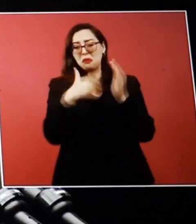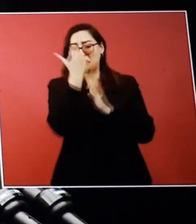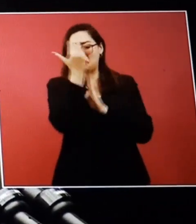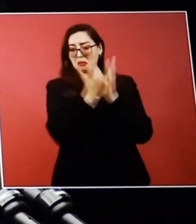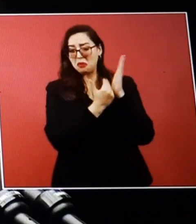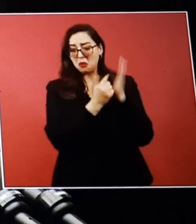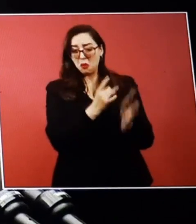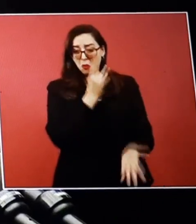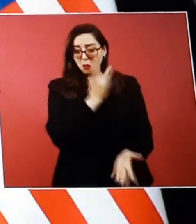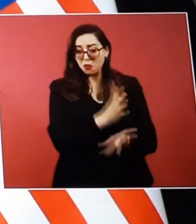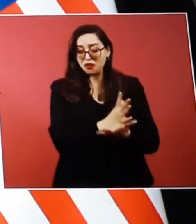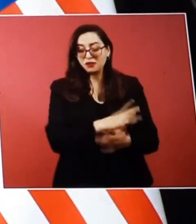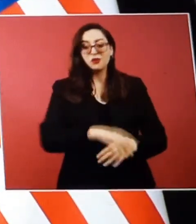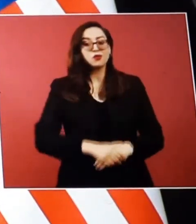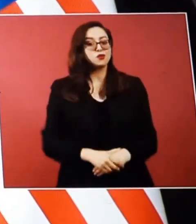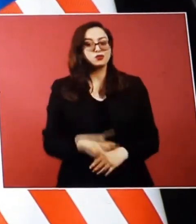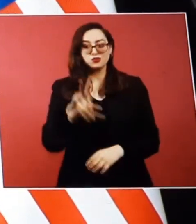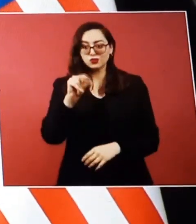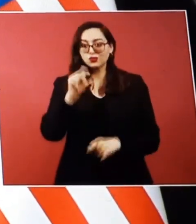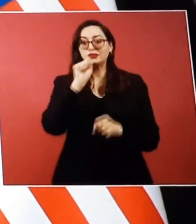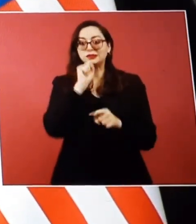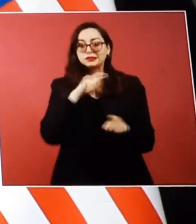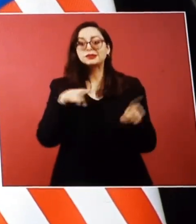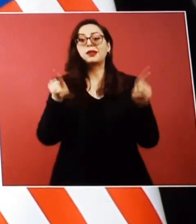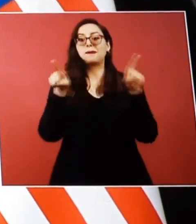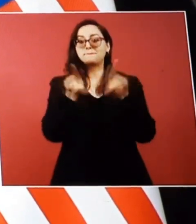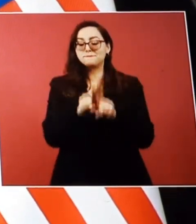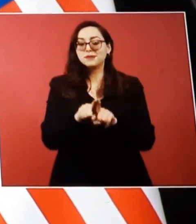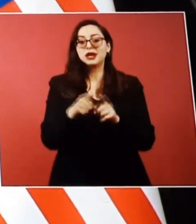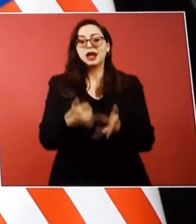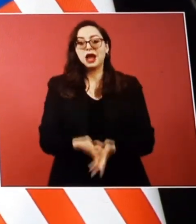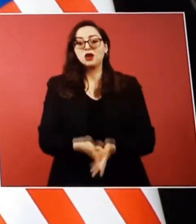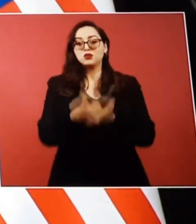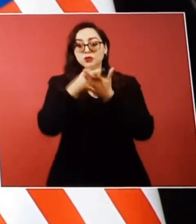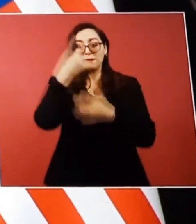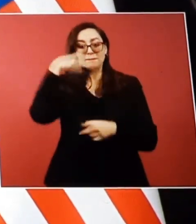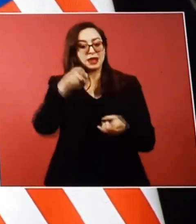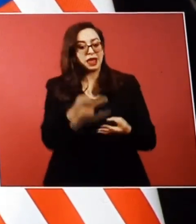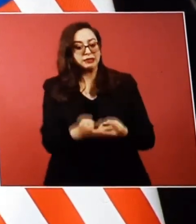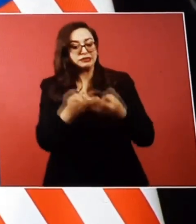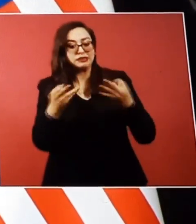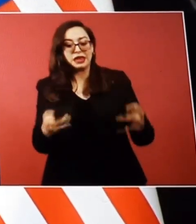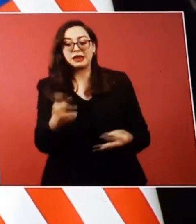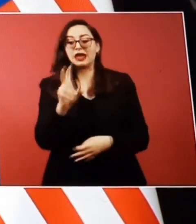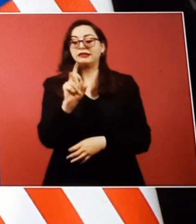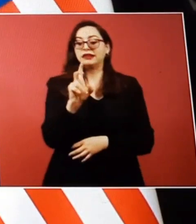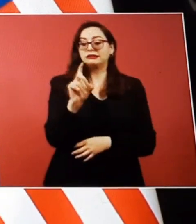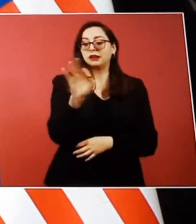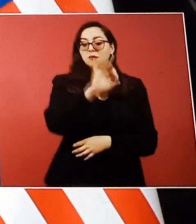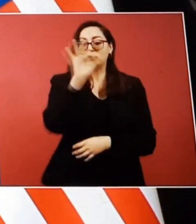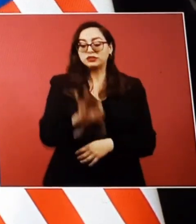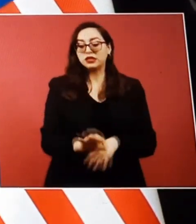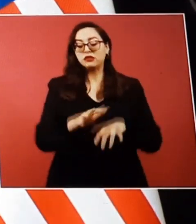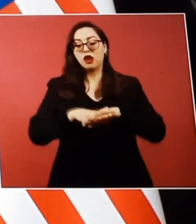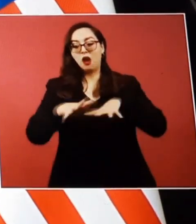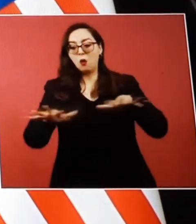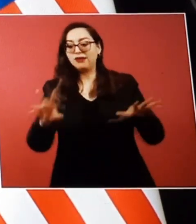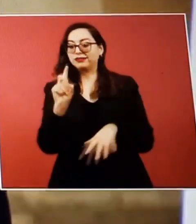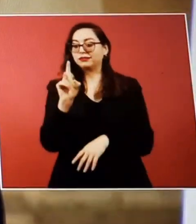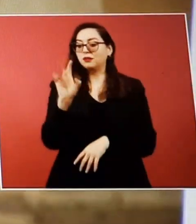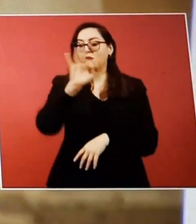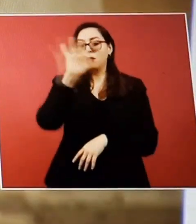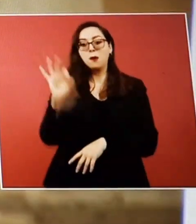objectives. They have to do with our engagements to preserve 30% of our lands and oceans in